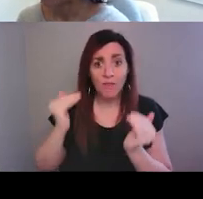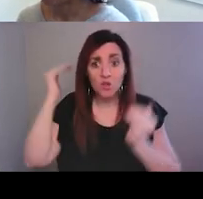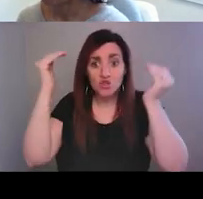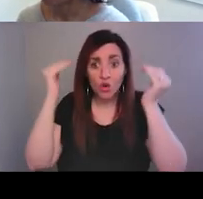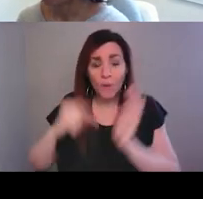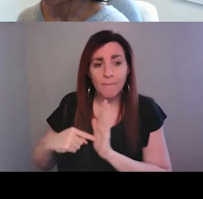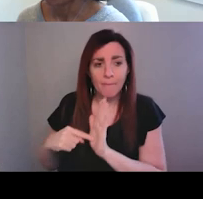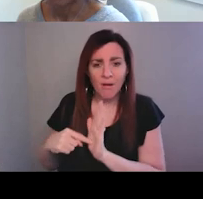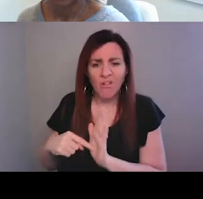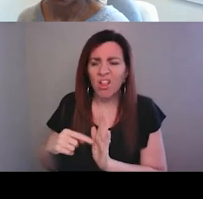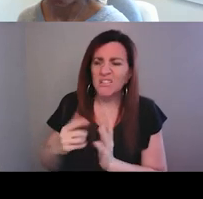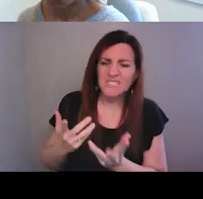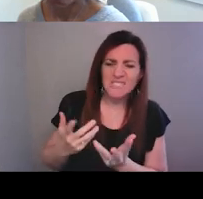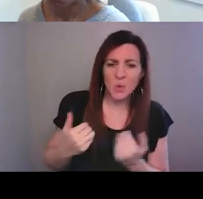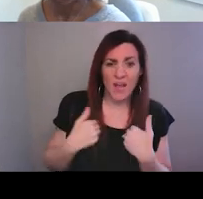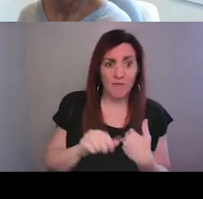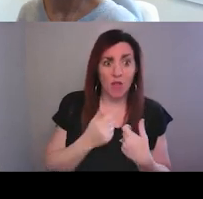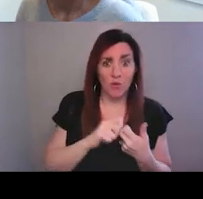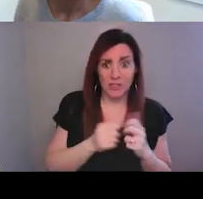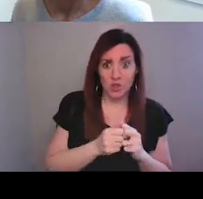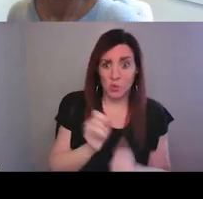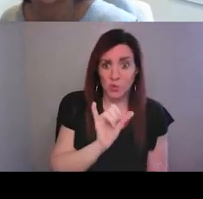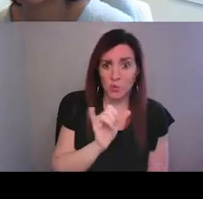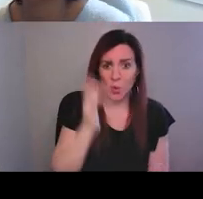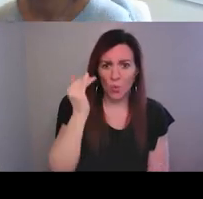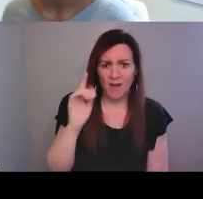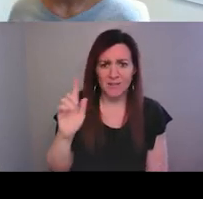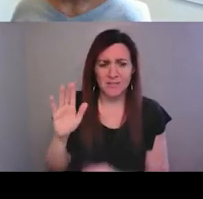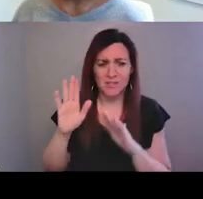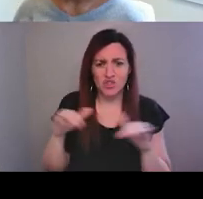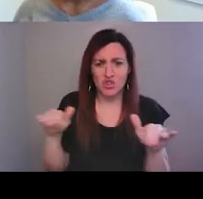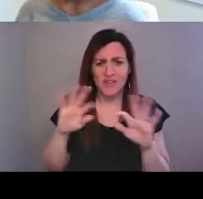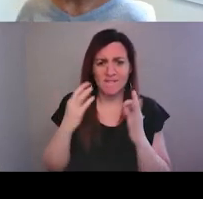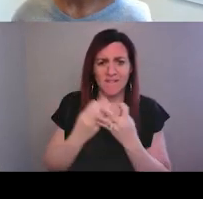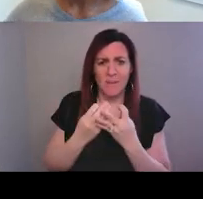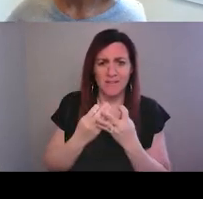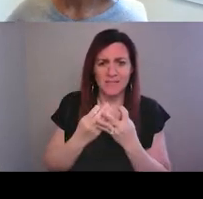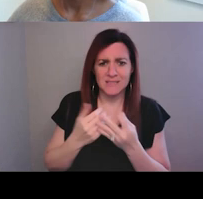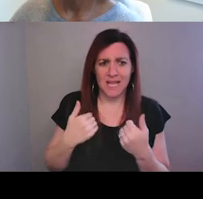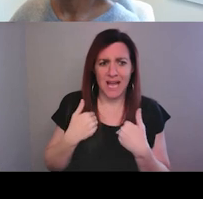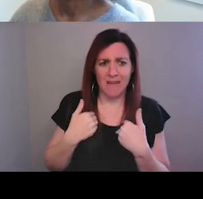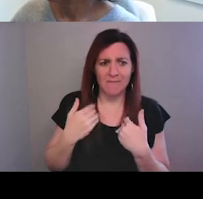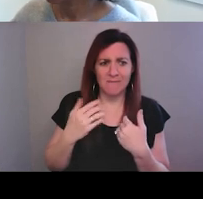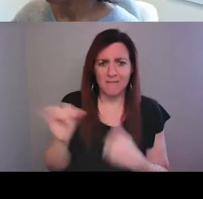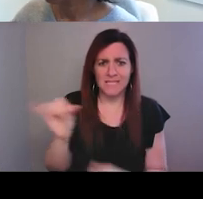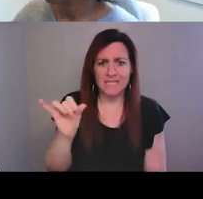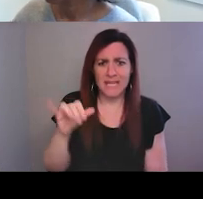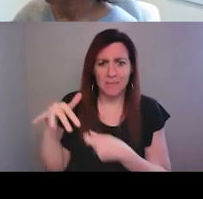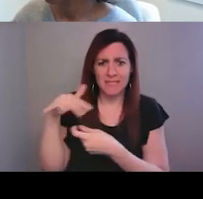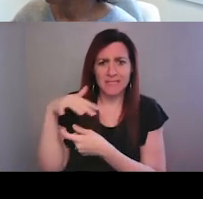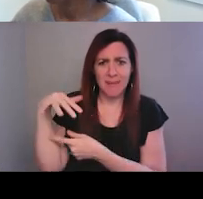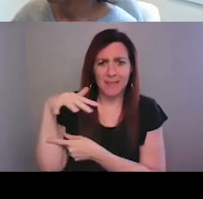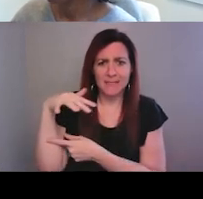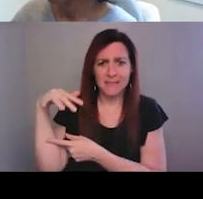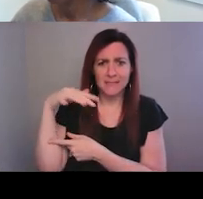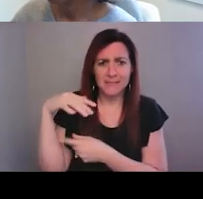we, you know, said, we've got another issue here. Why are we having children and families present in the same spaces as we